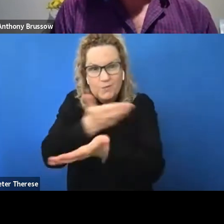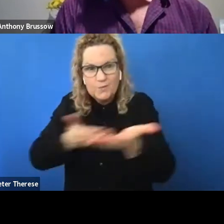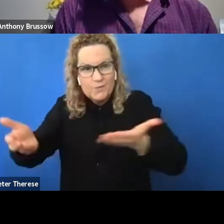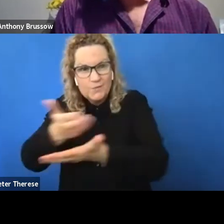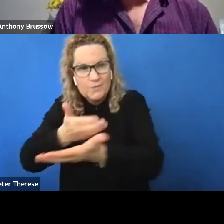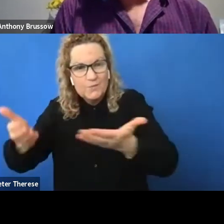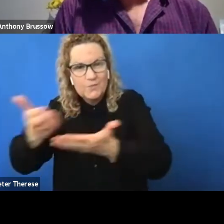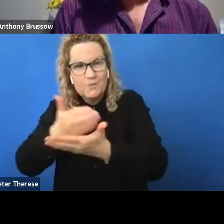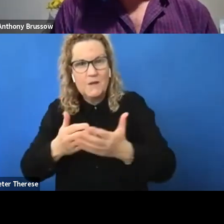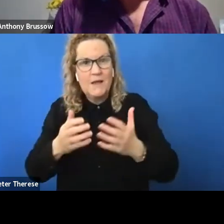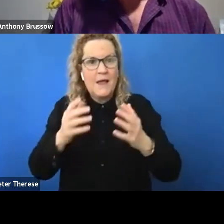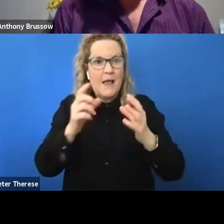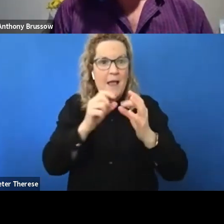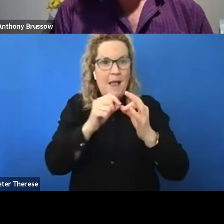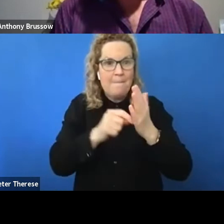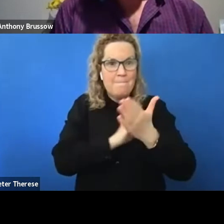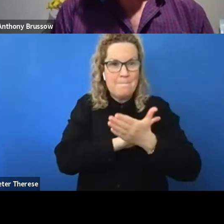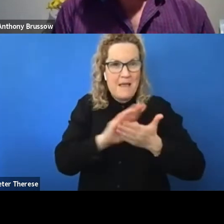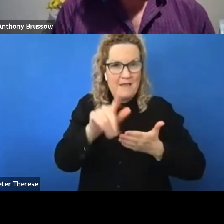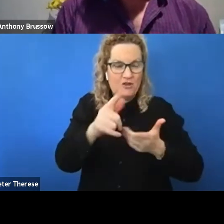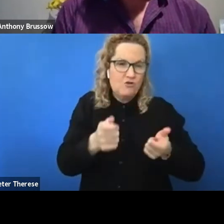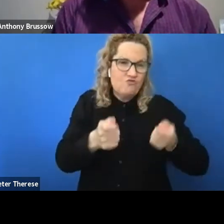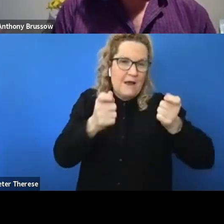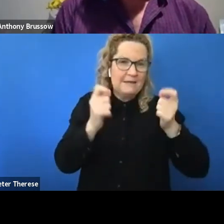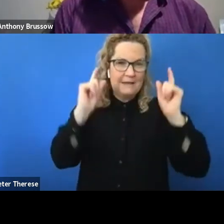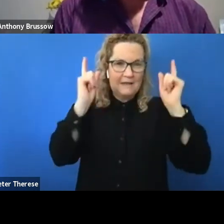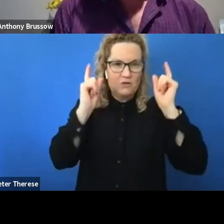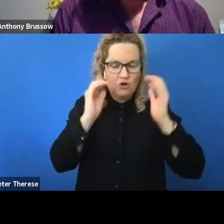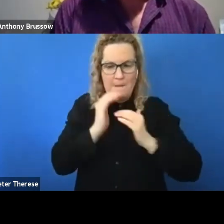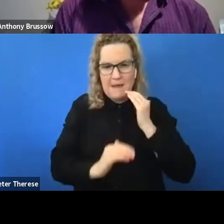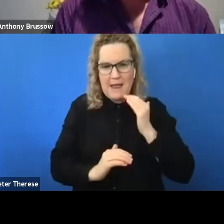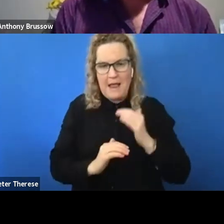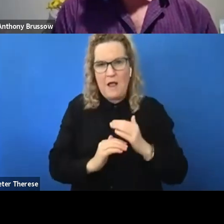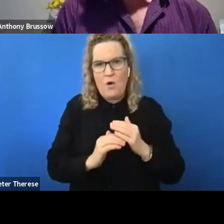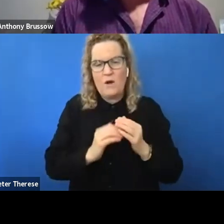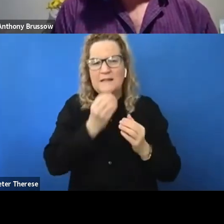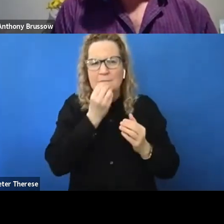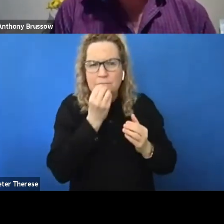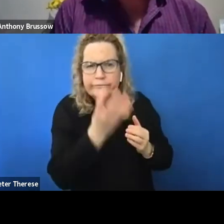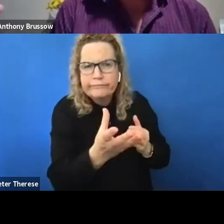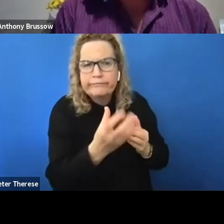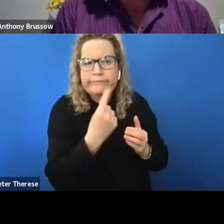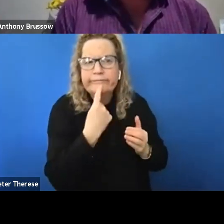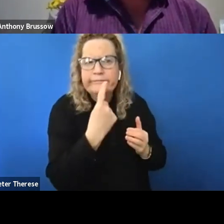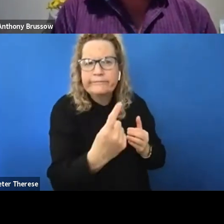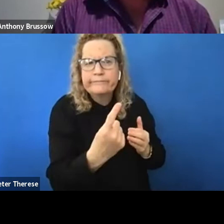brought up a concern about disclosing and